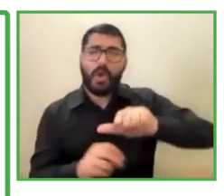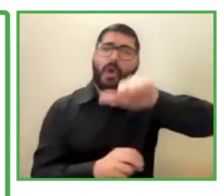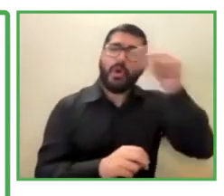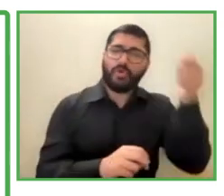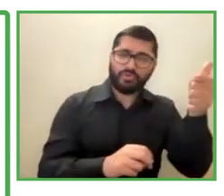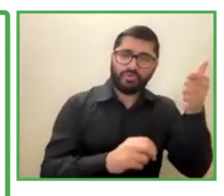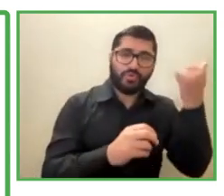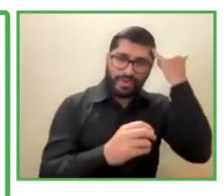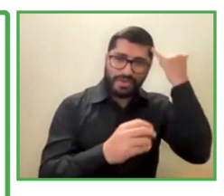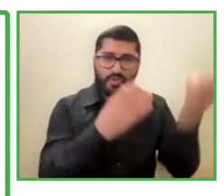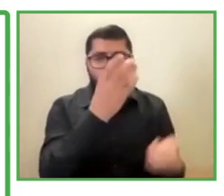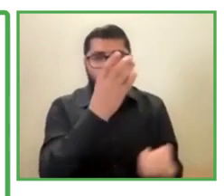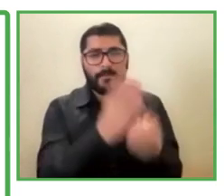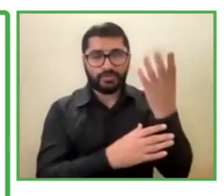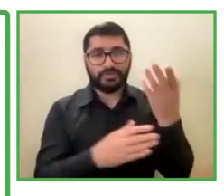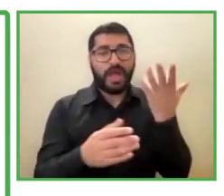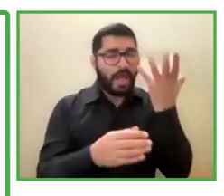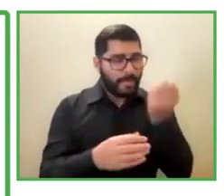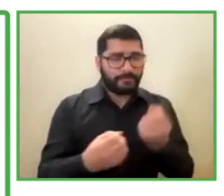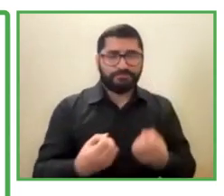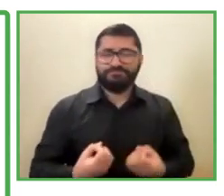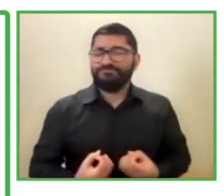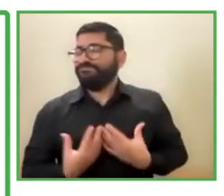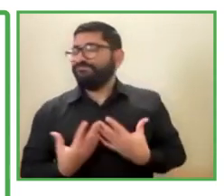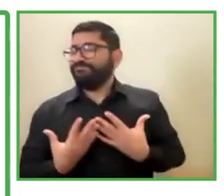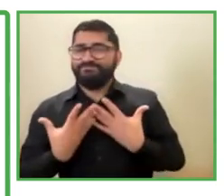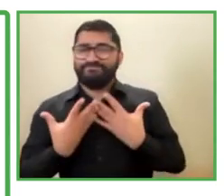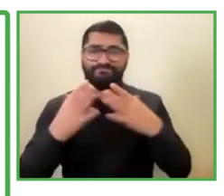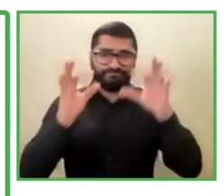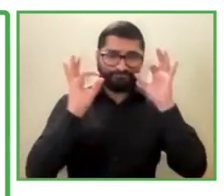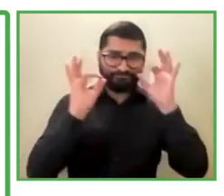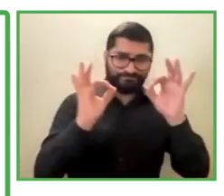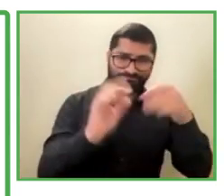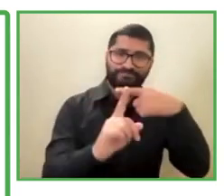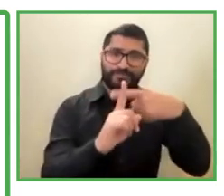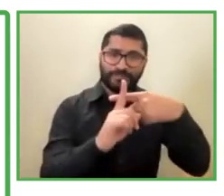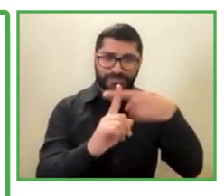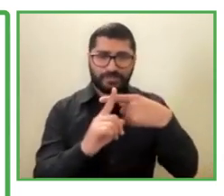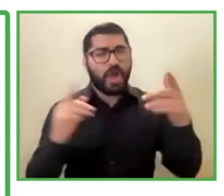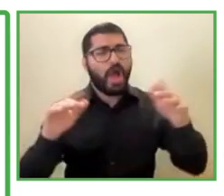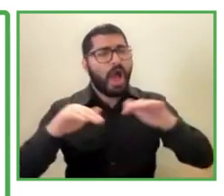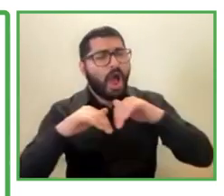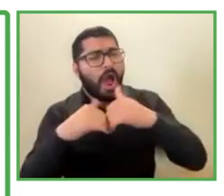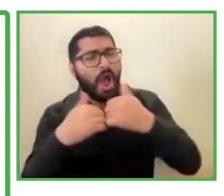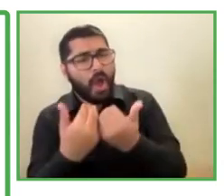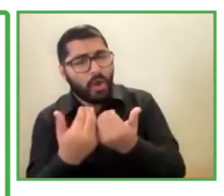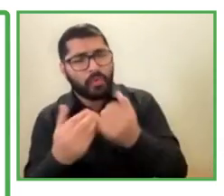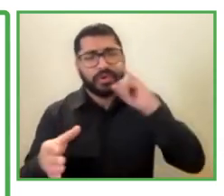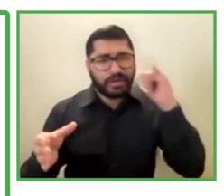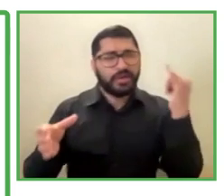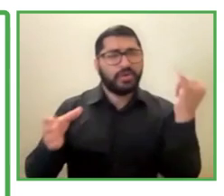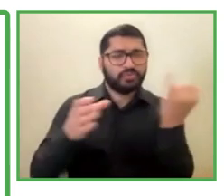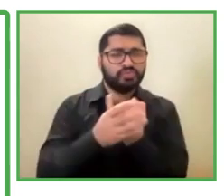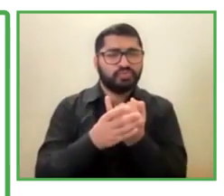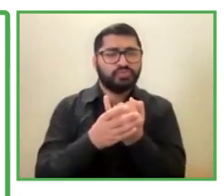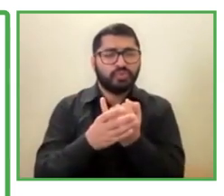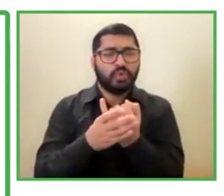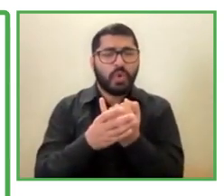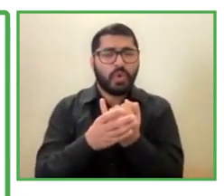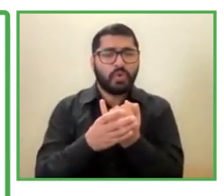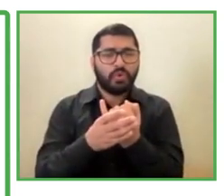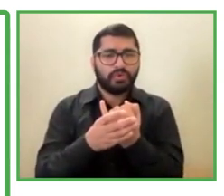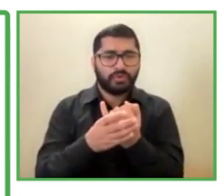about how we include the disabled, disabled entrepreneurs, and also part of our supply chain